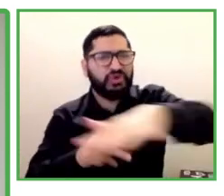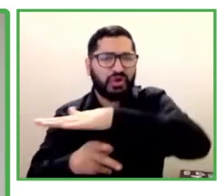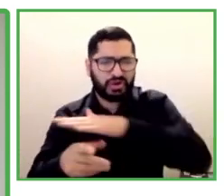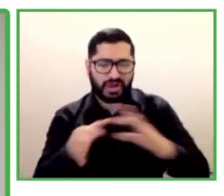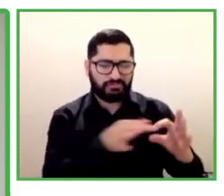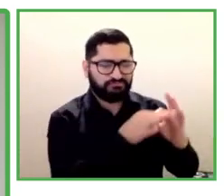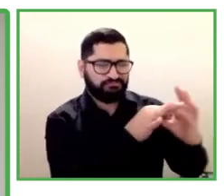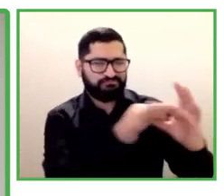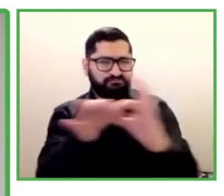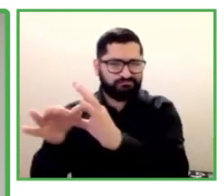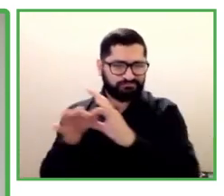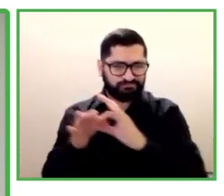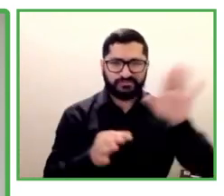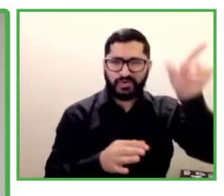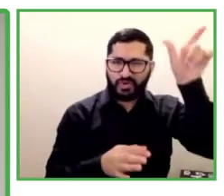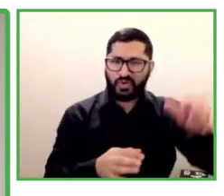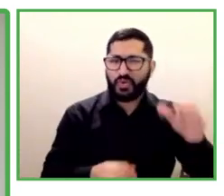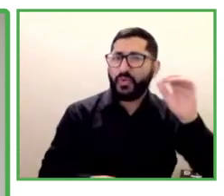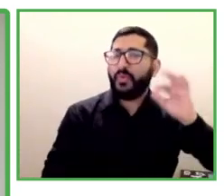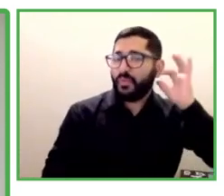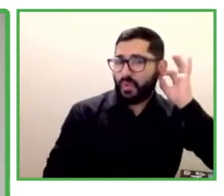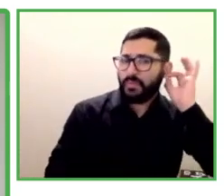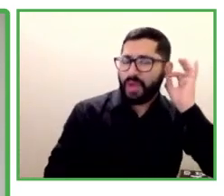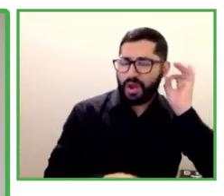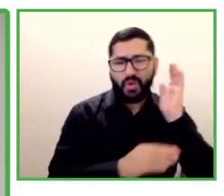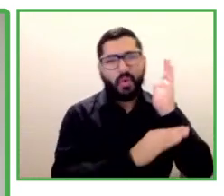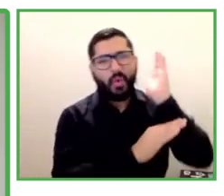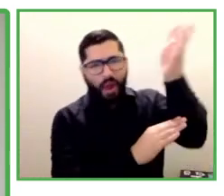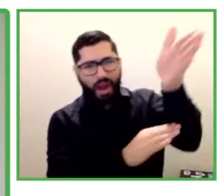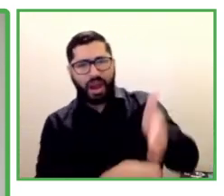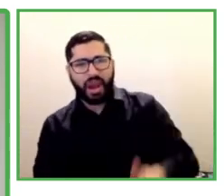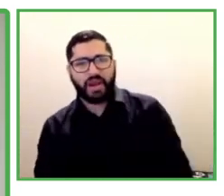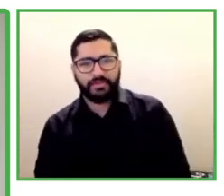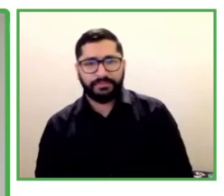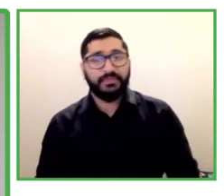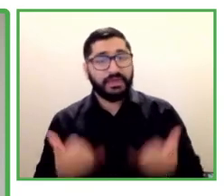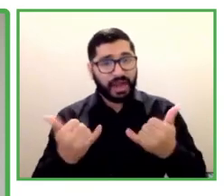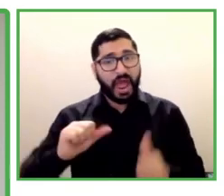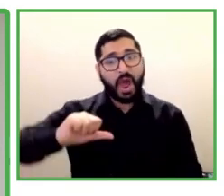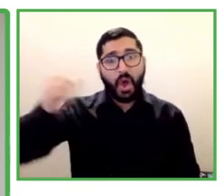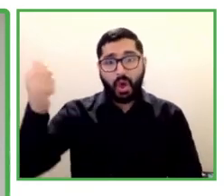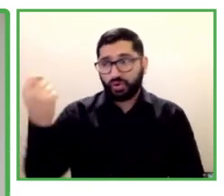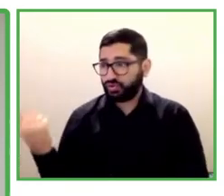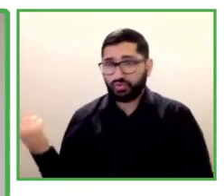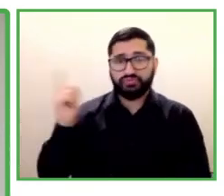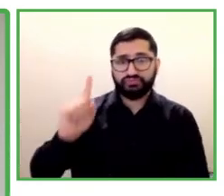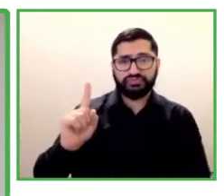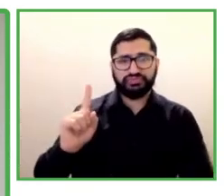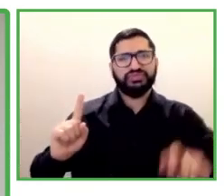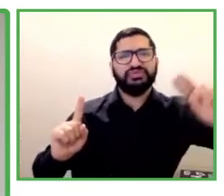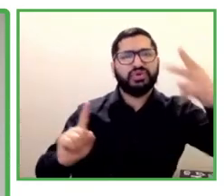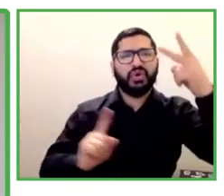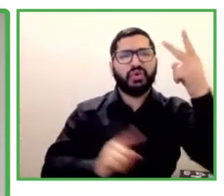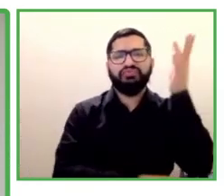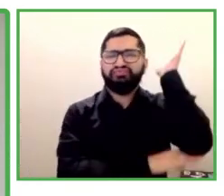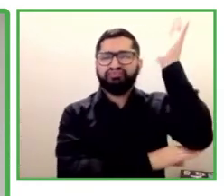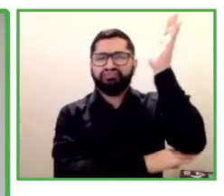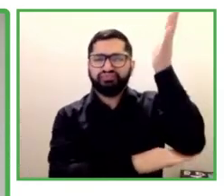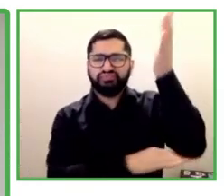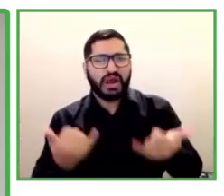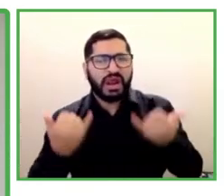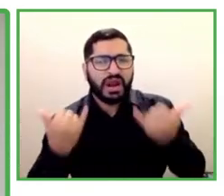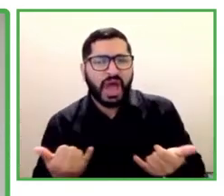Let me introduce now our second speaker for today. We're moving from the United Arab Emirates to Brazil.